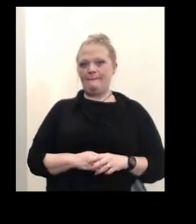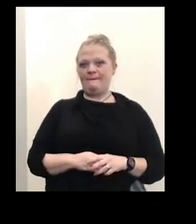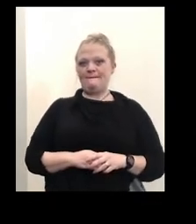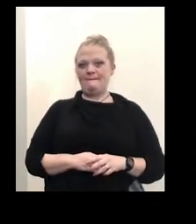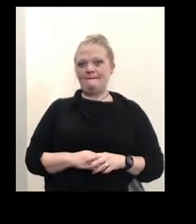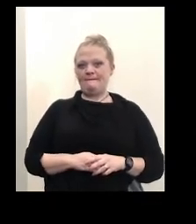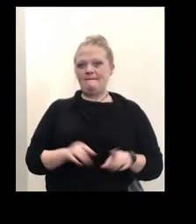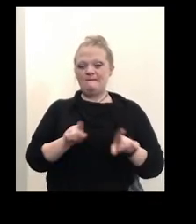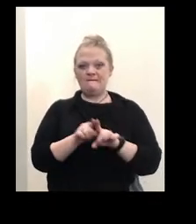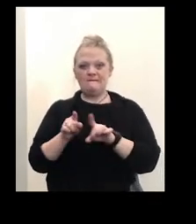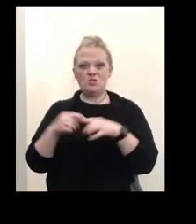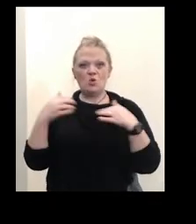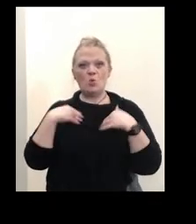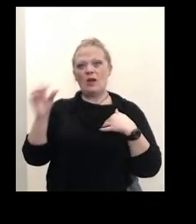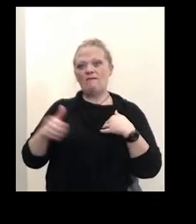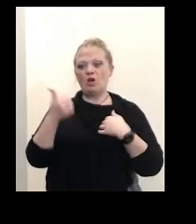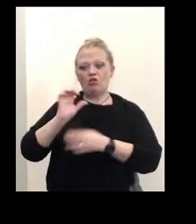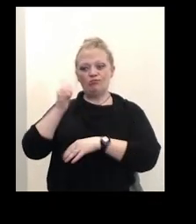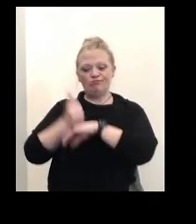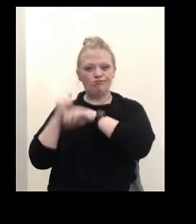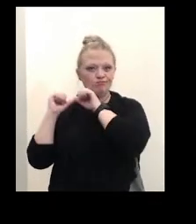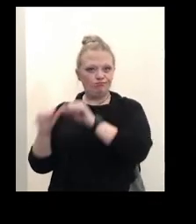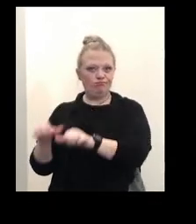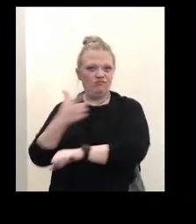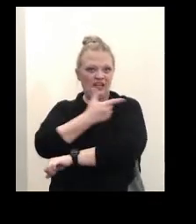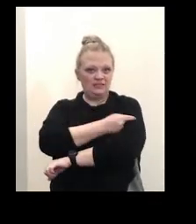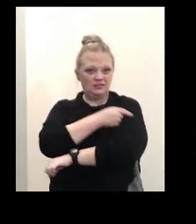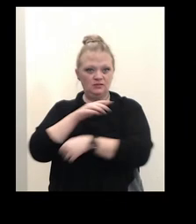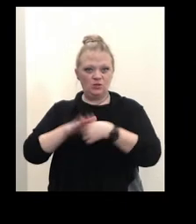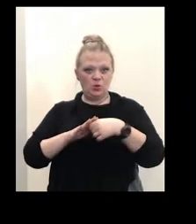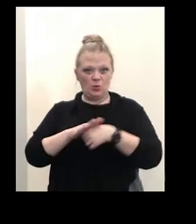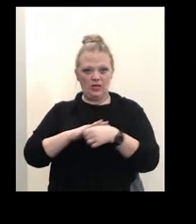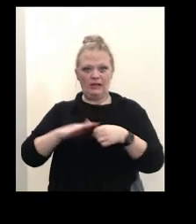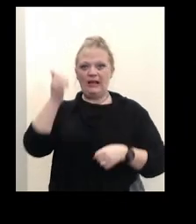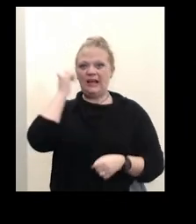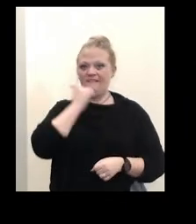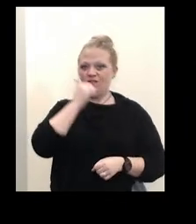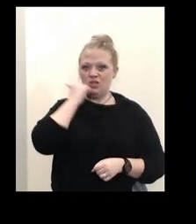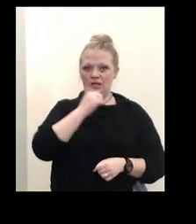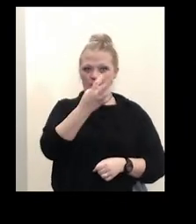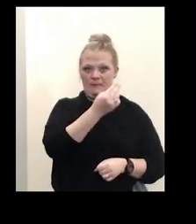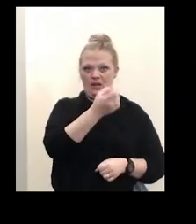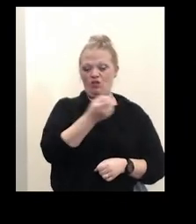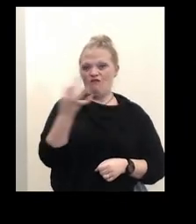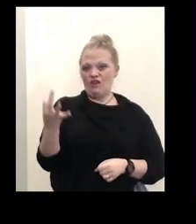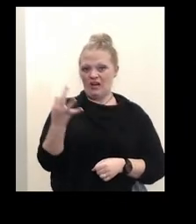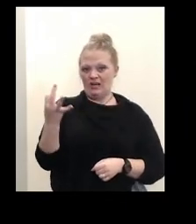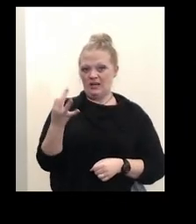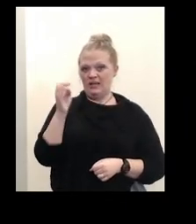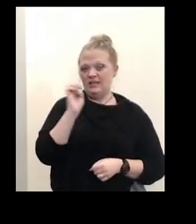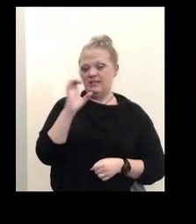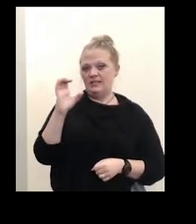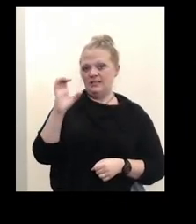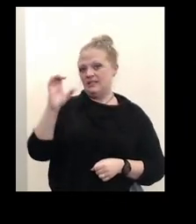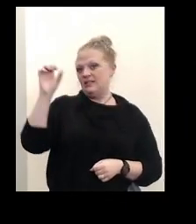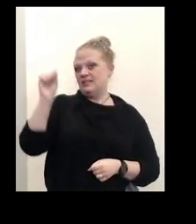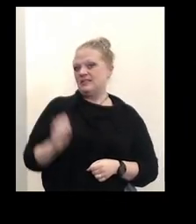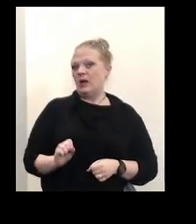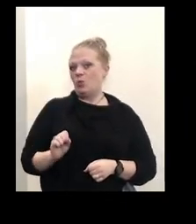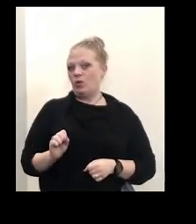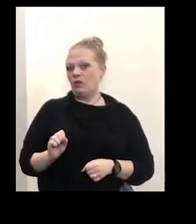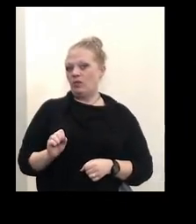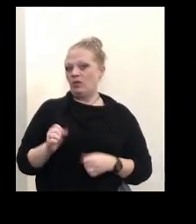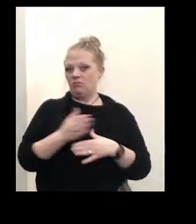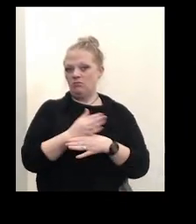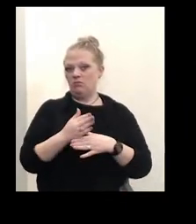mortar vaccine locations uh we're at uh every day Monday through Friday we're at ECC South between